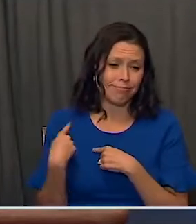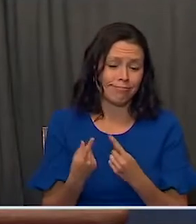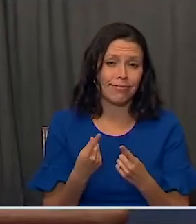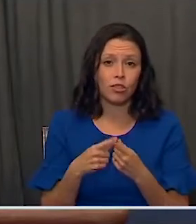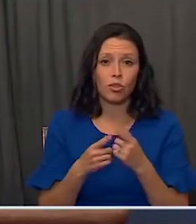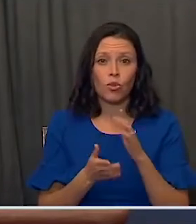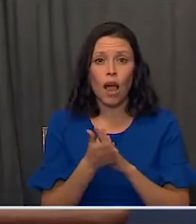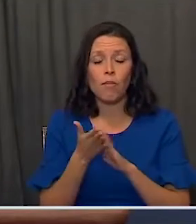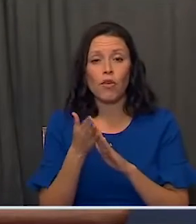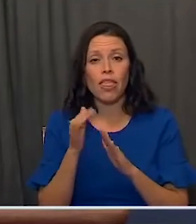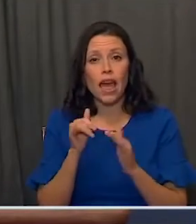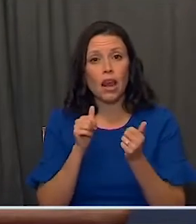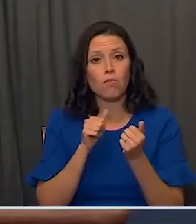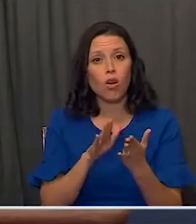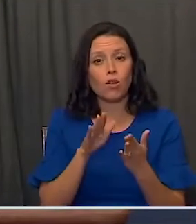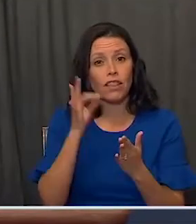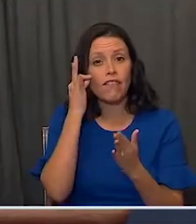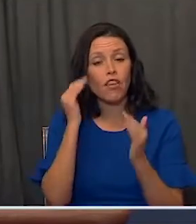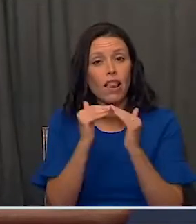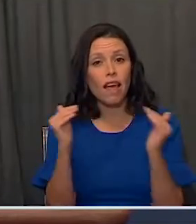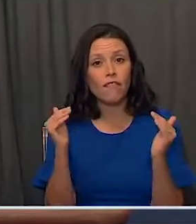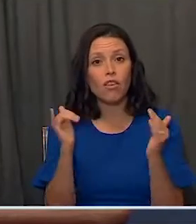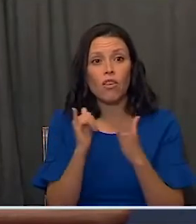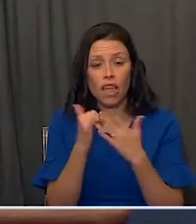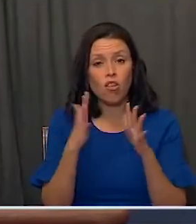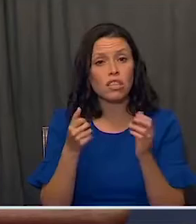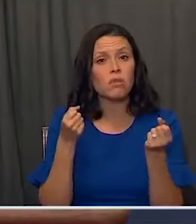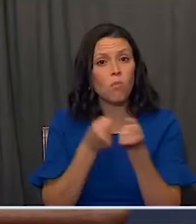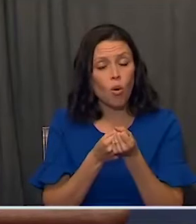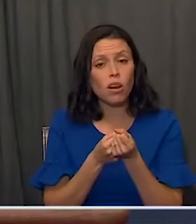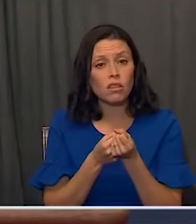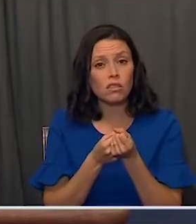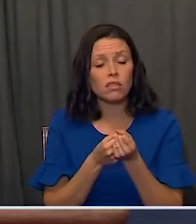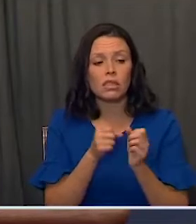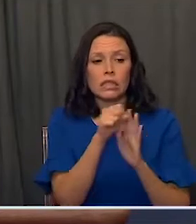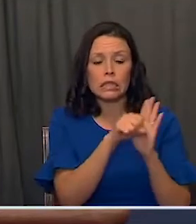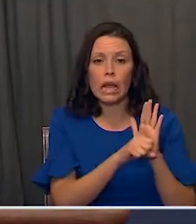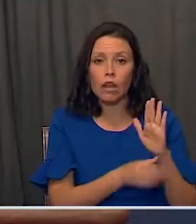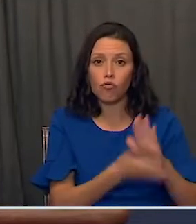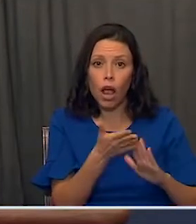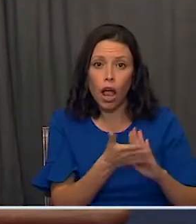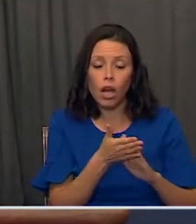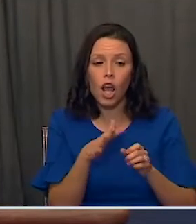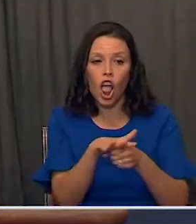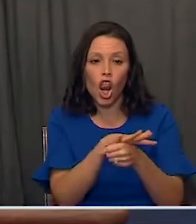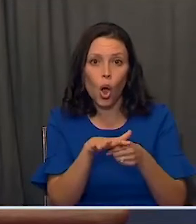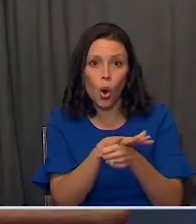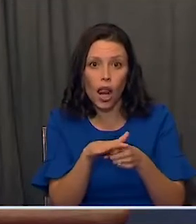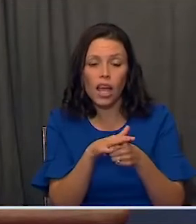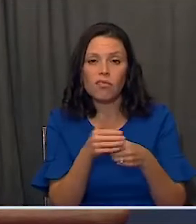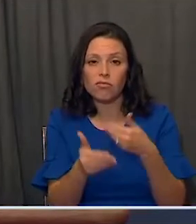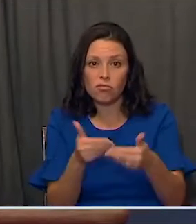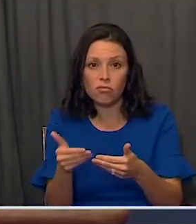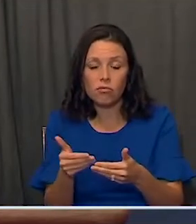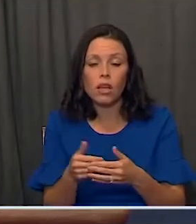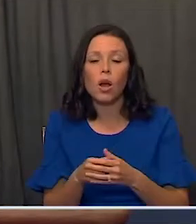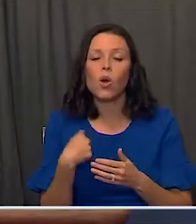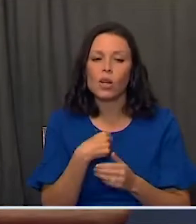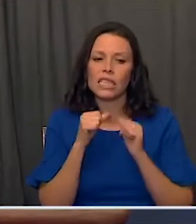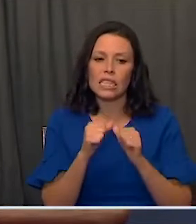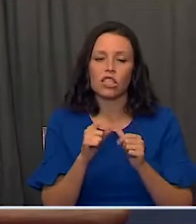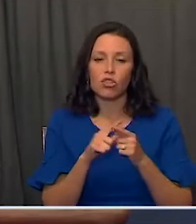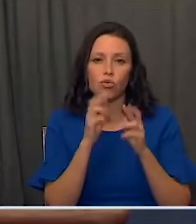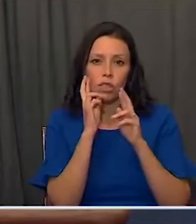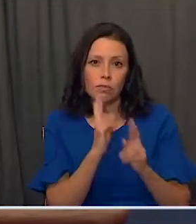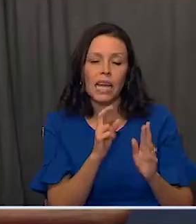operate an approach at the federal level that is federally supported, state-managed, locally executed. And we'll continue to respect